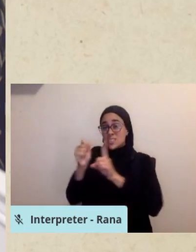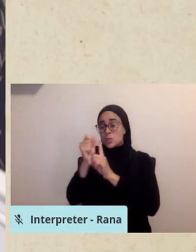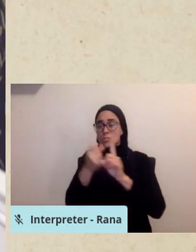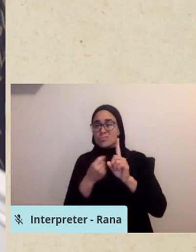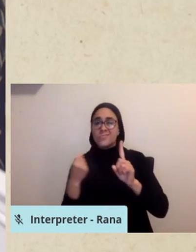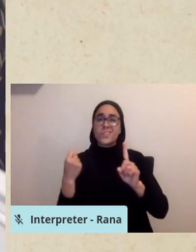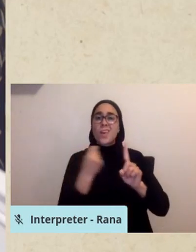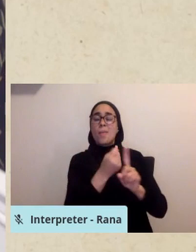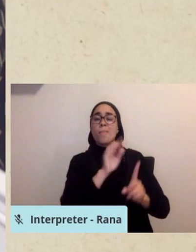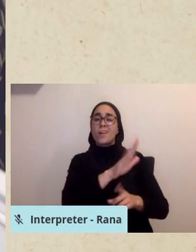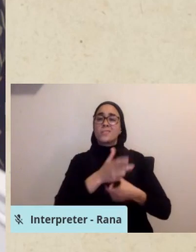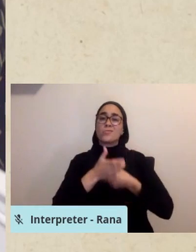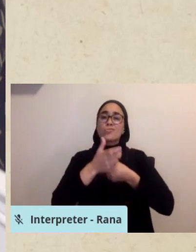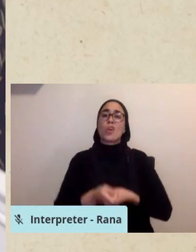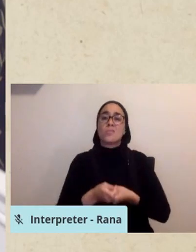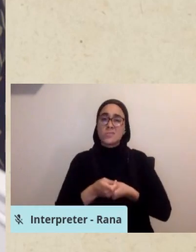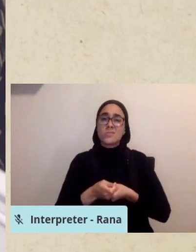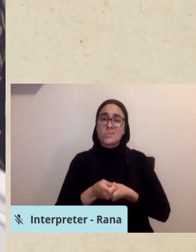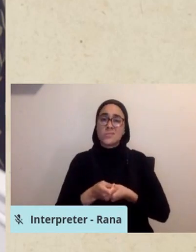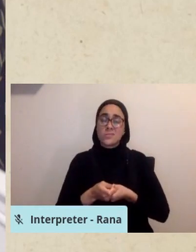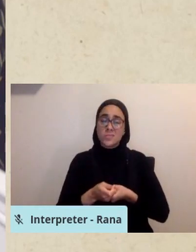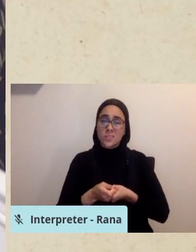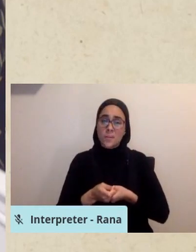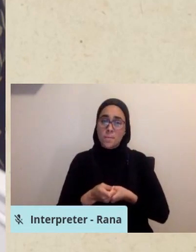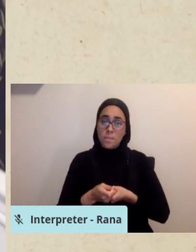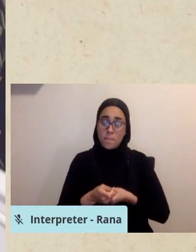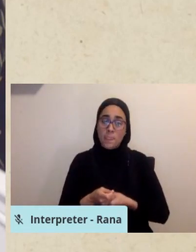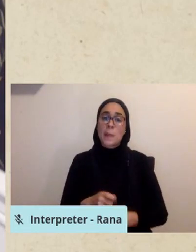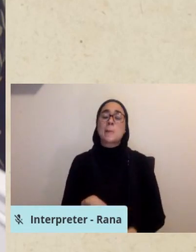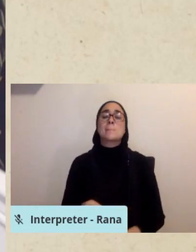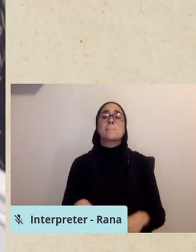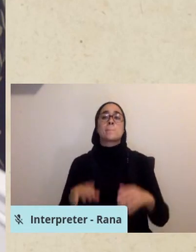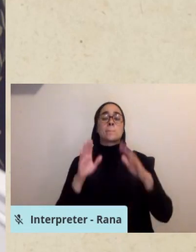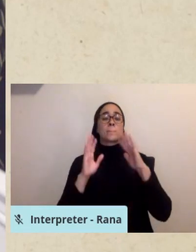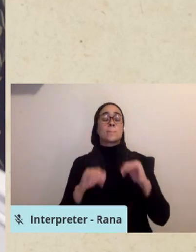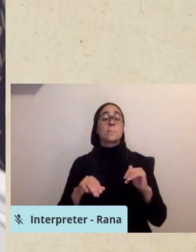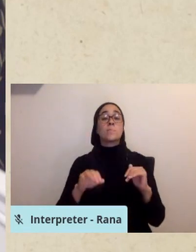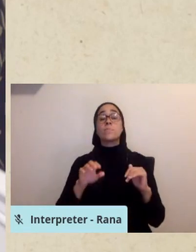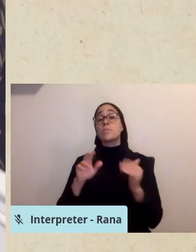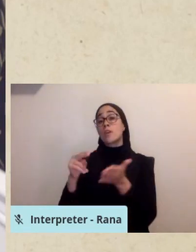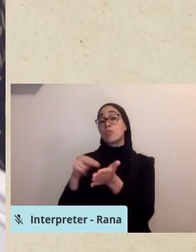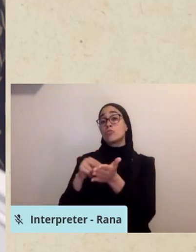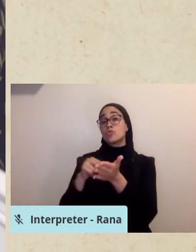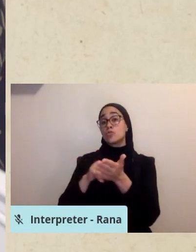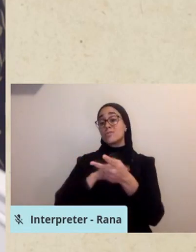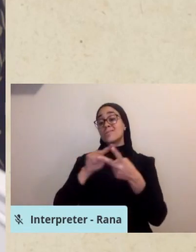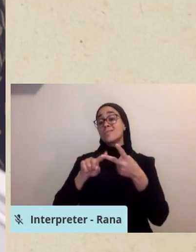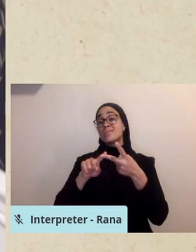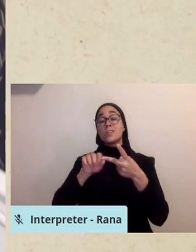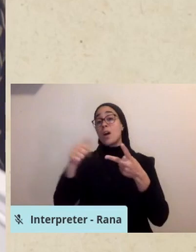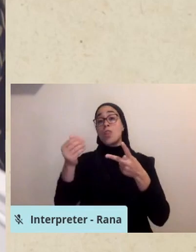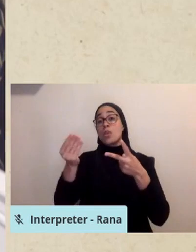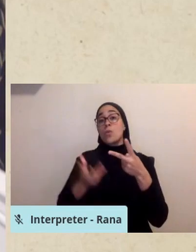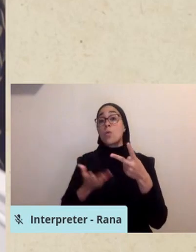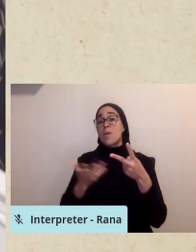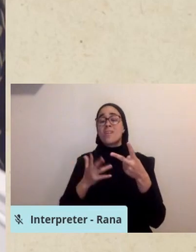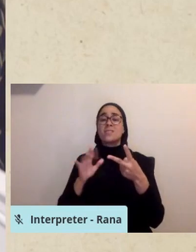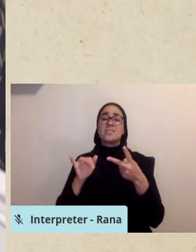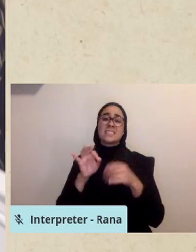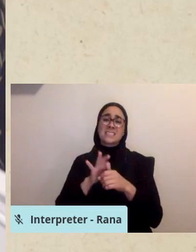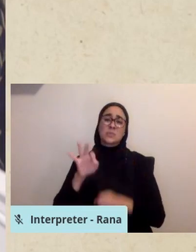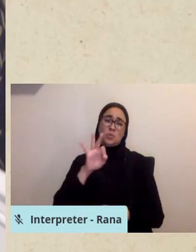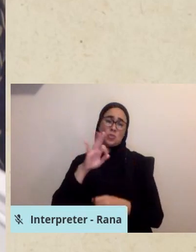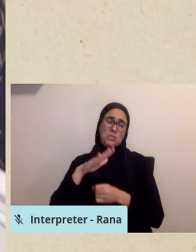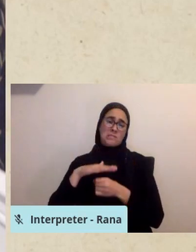And the other part of the equation that the nurses brought to us was spiritual distress. Chaplains are very